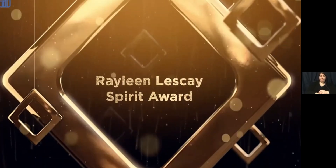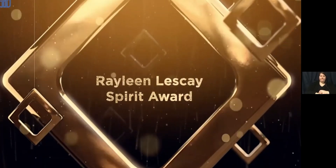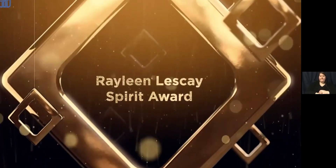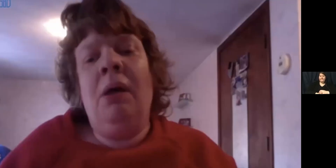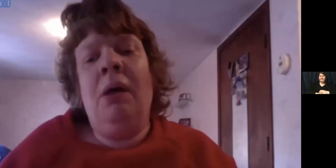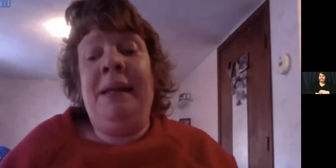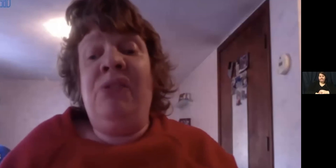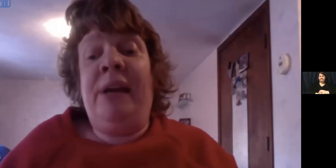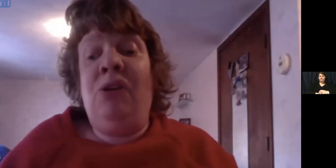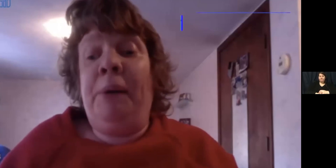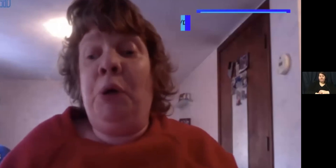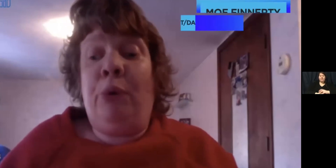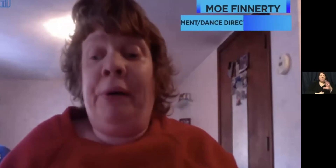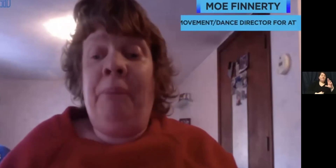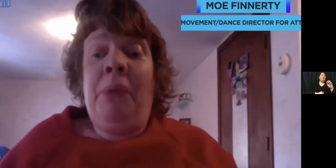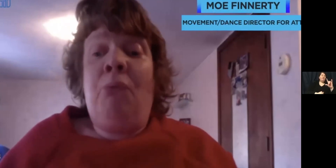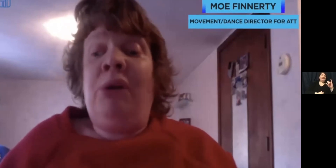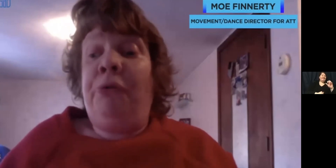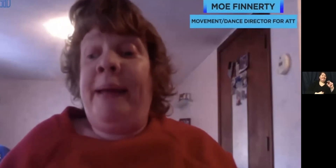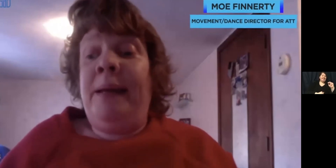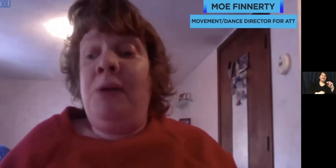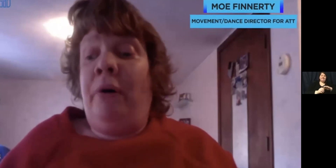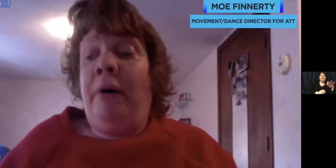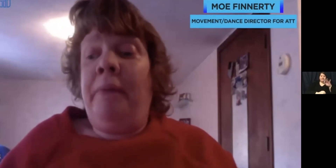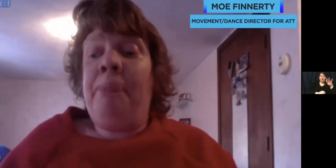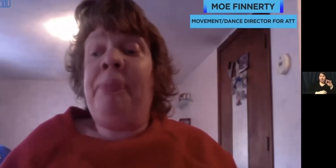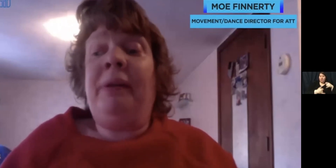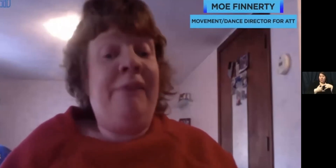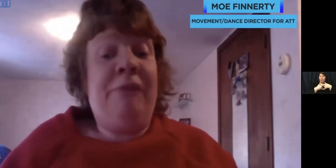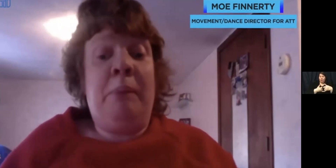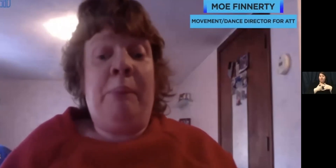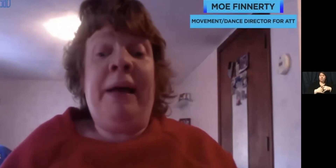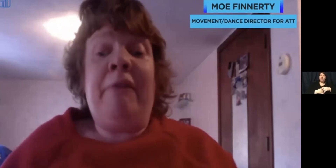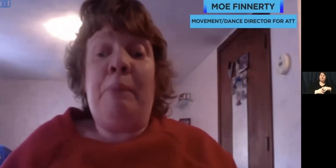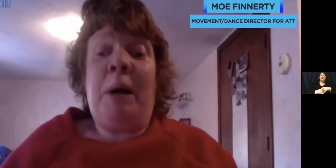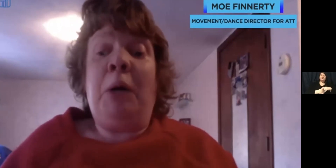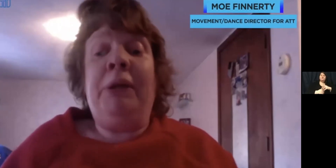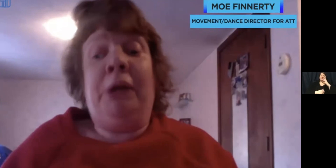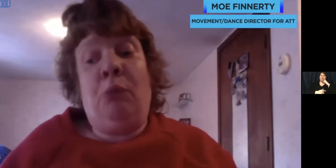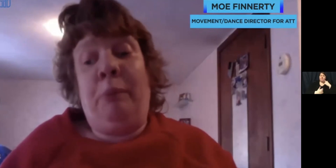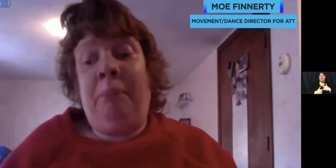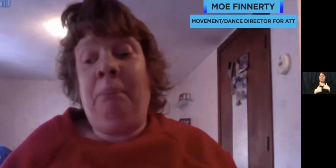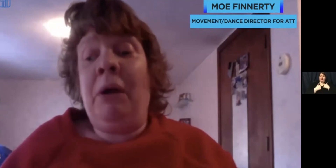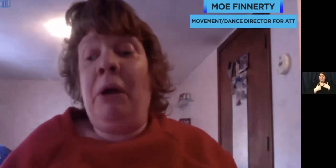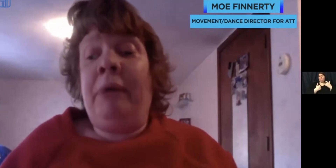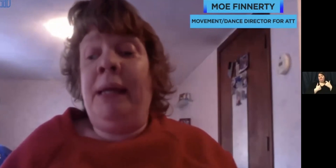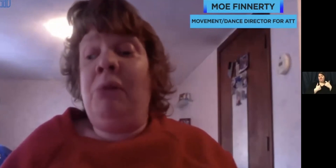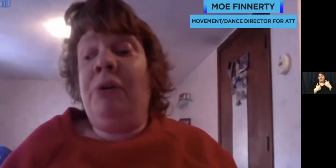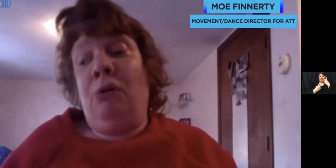The Raylene Lisquet Spirit Award was created to honor the life and memory of a remarkable young woman.